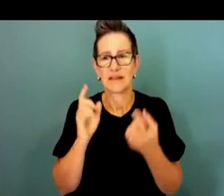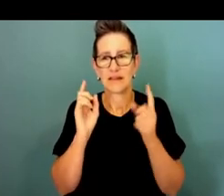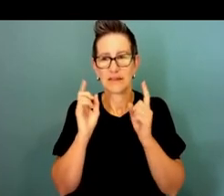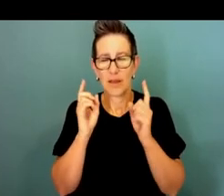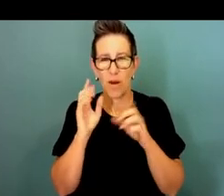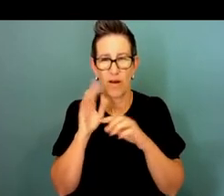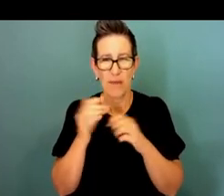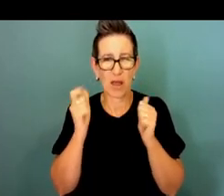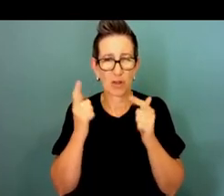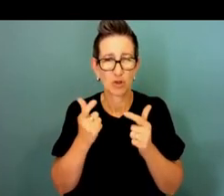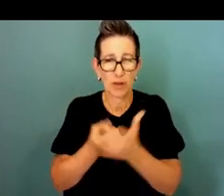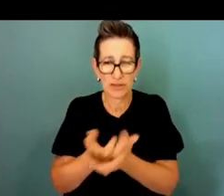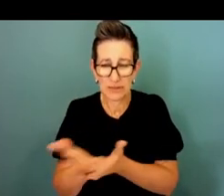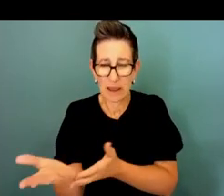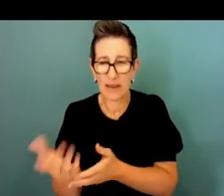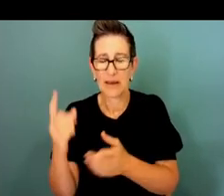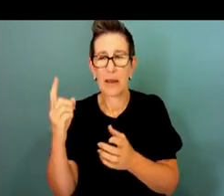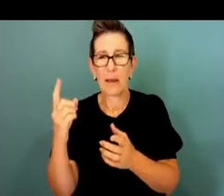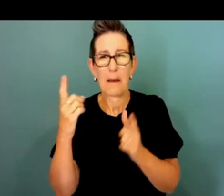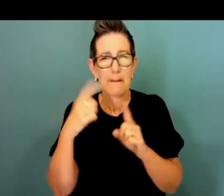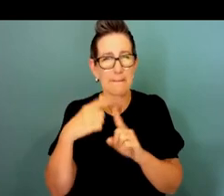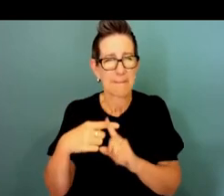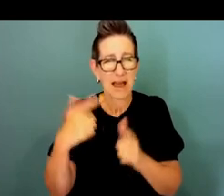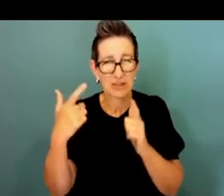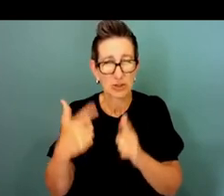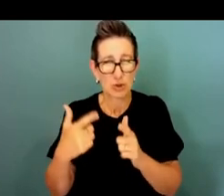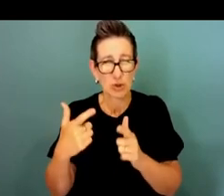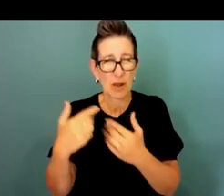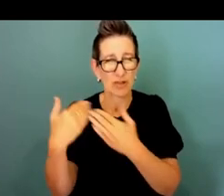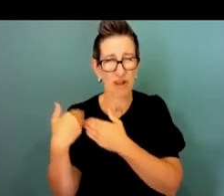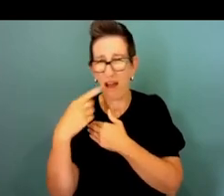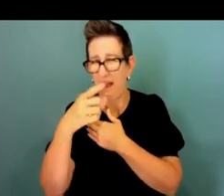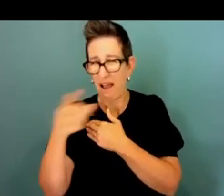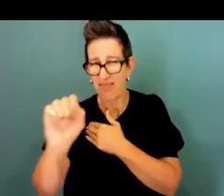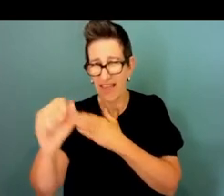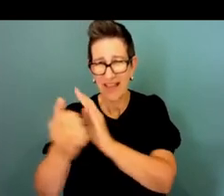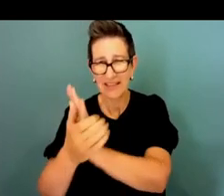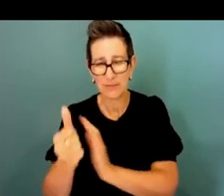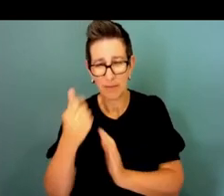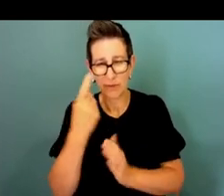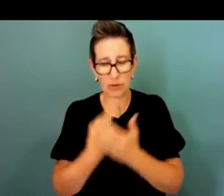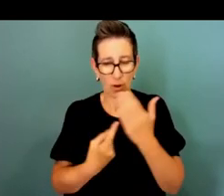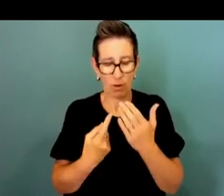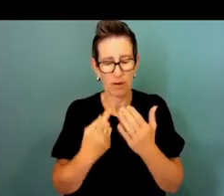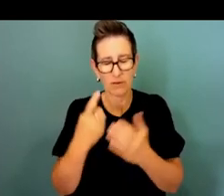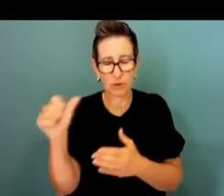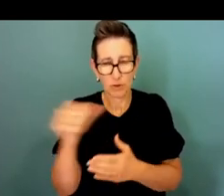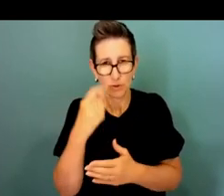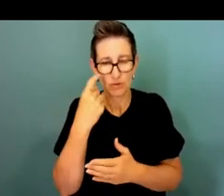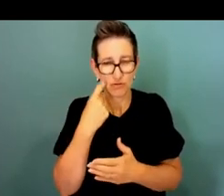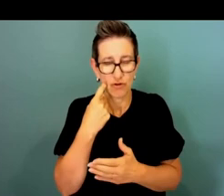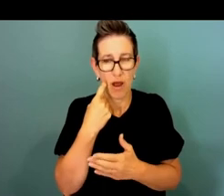service by an overuse of consultants and they need to get the balance right the next step is a strategic framework for the use of